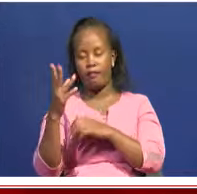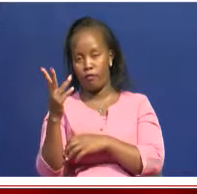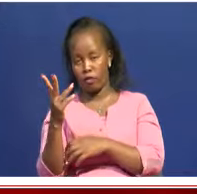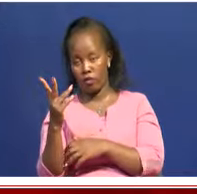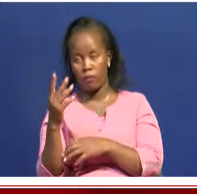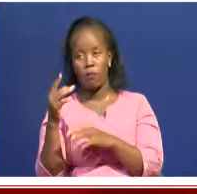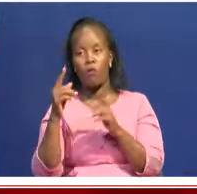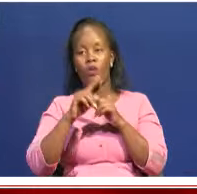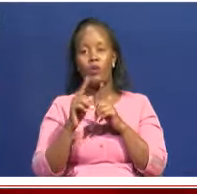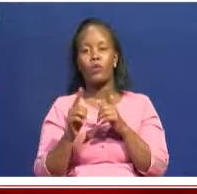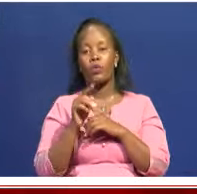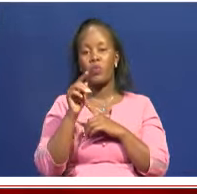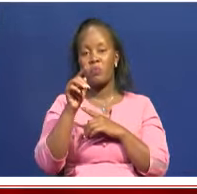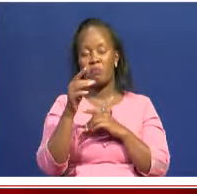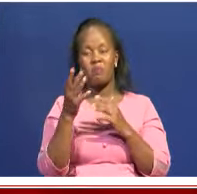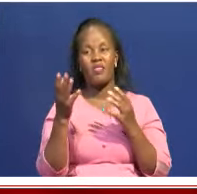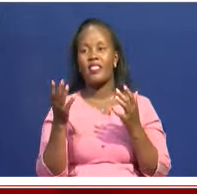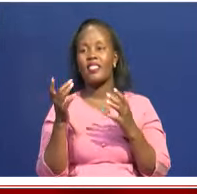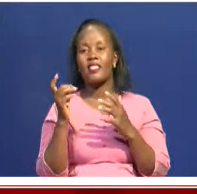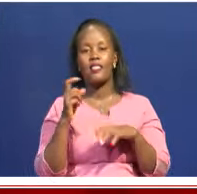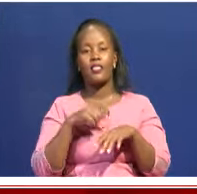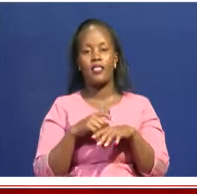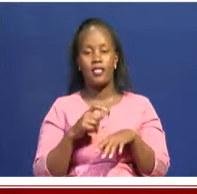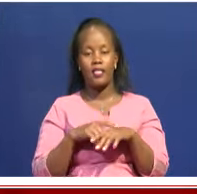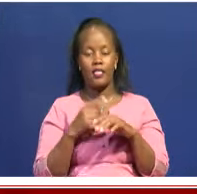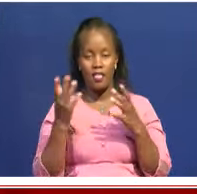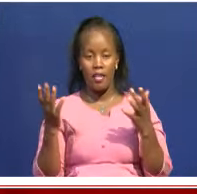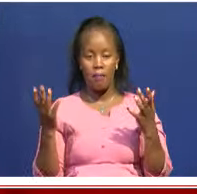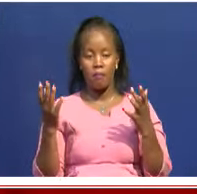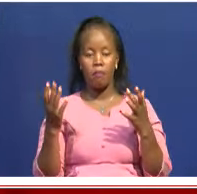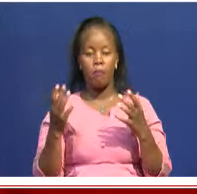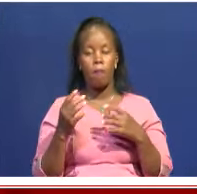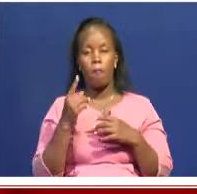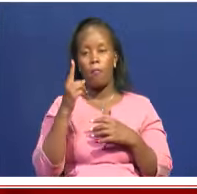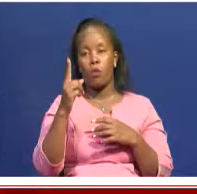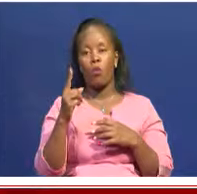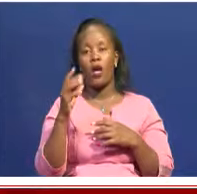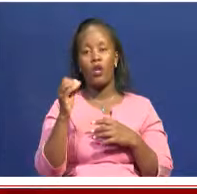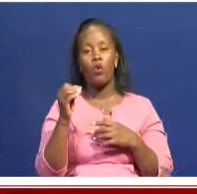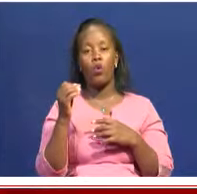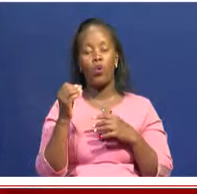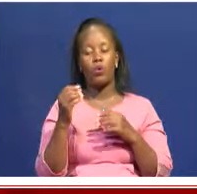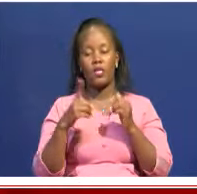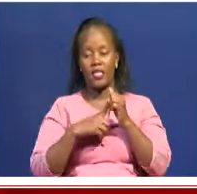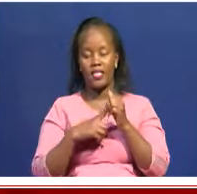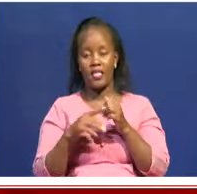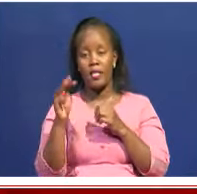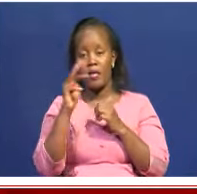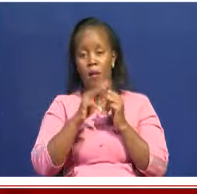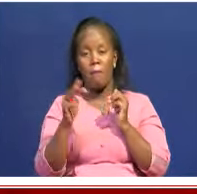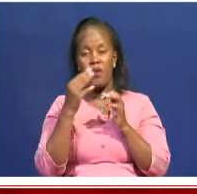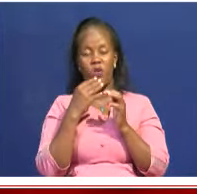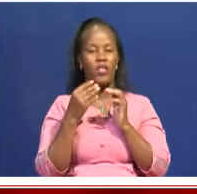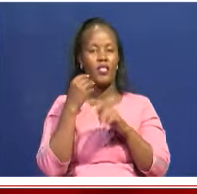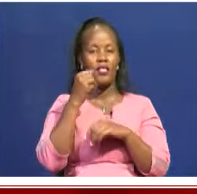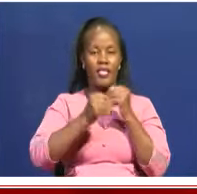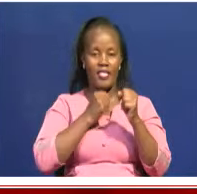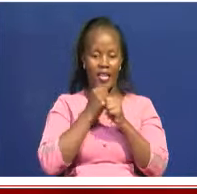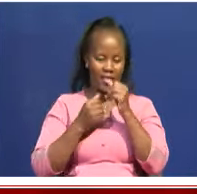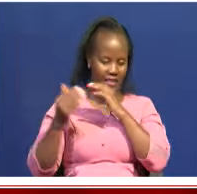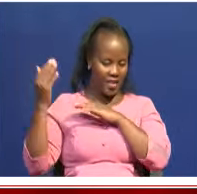was then 106 million years ago is when it was found. So